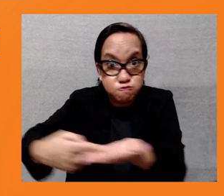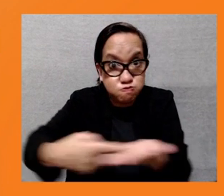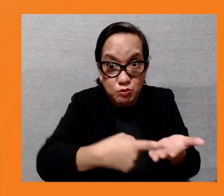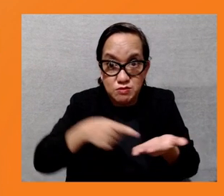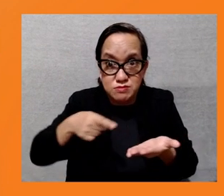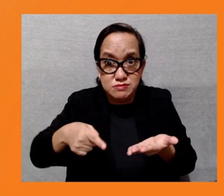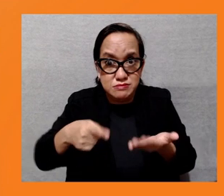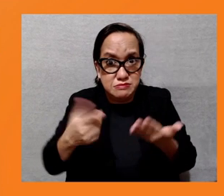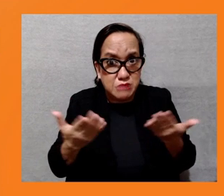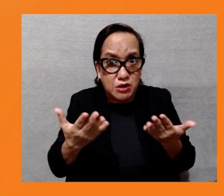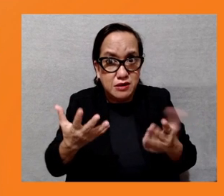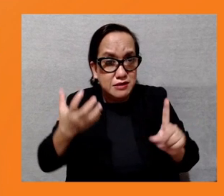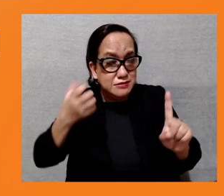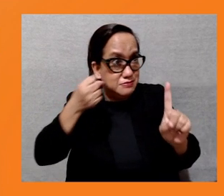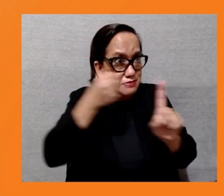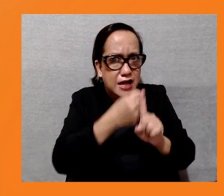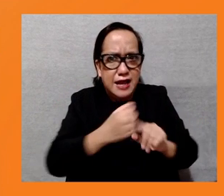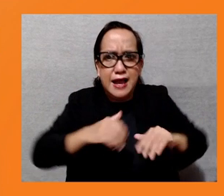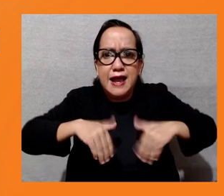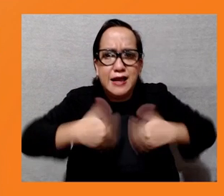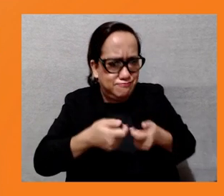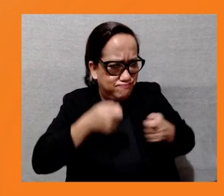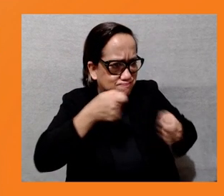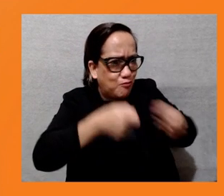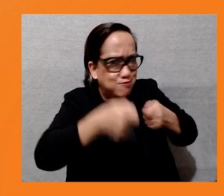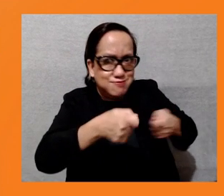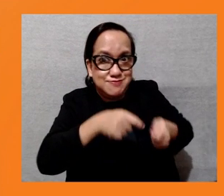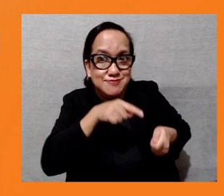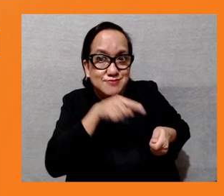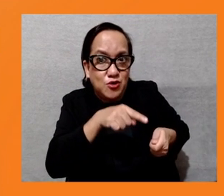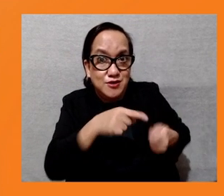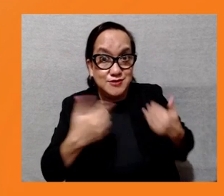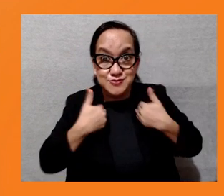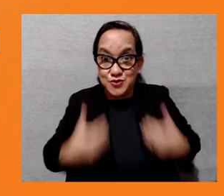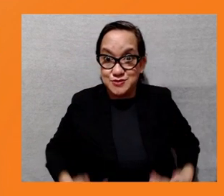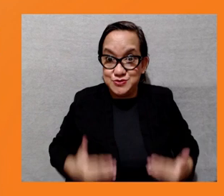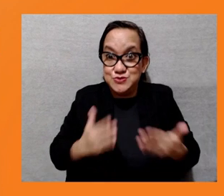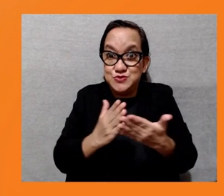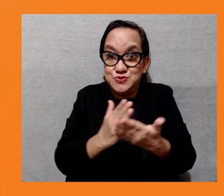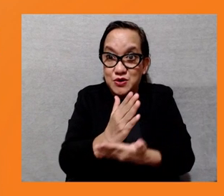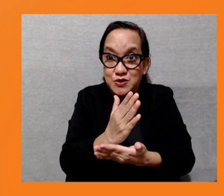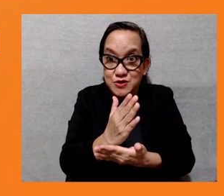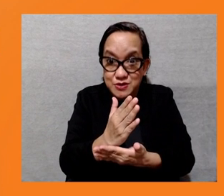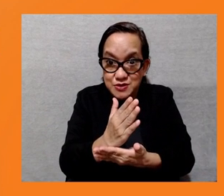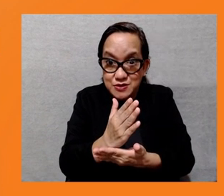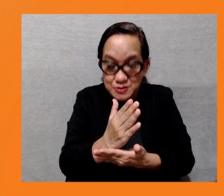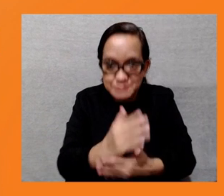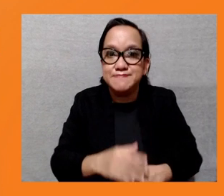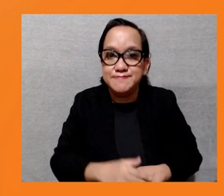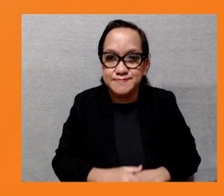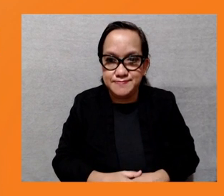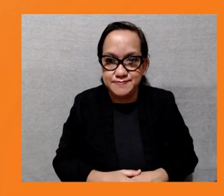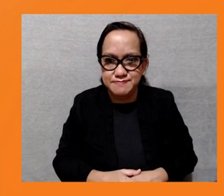security, and even human rights issues. The question then that remains is how will this be couched in the new